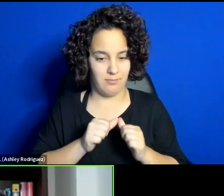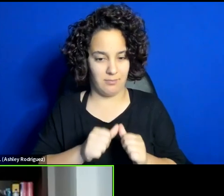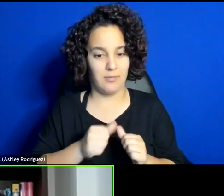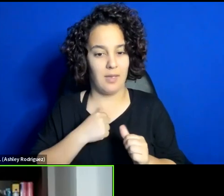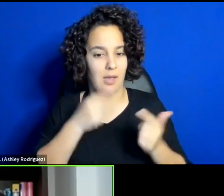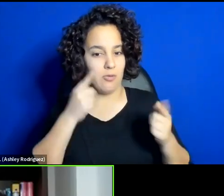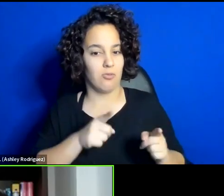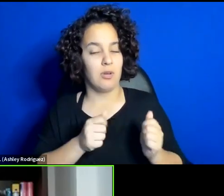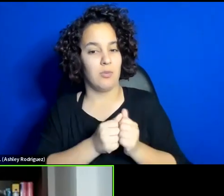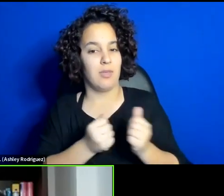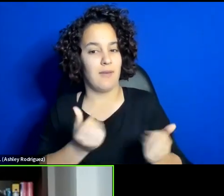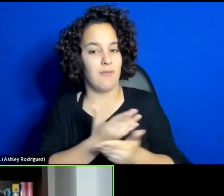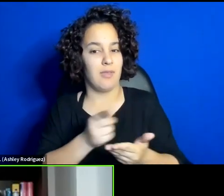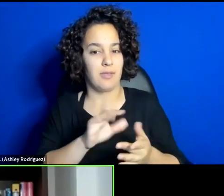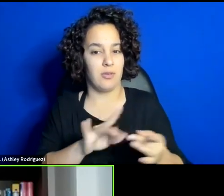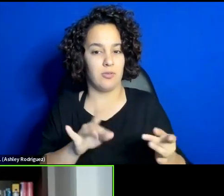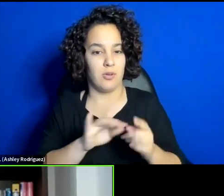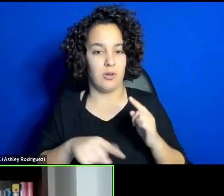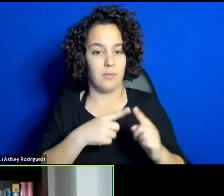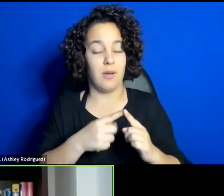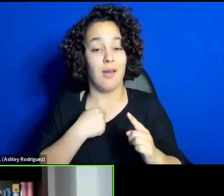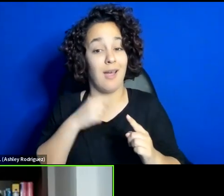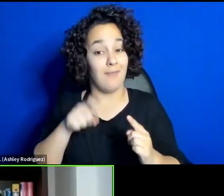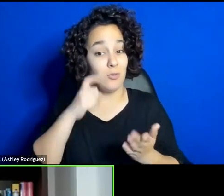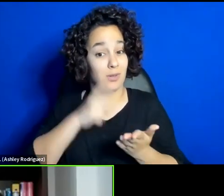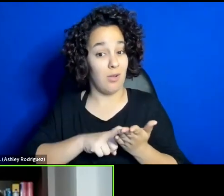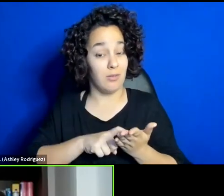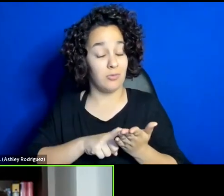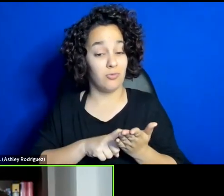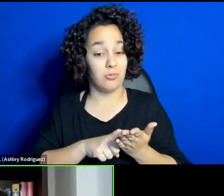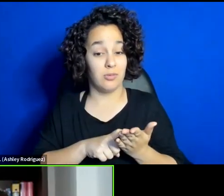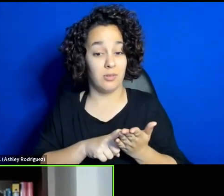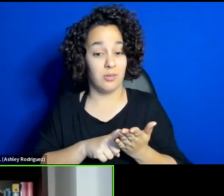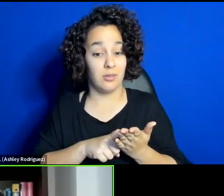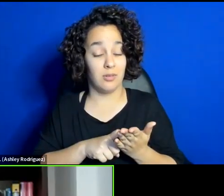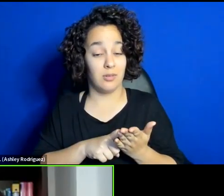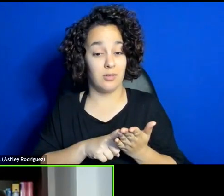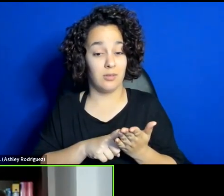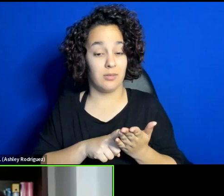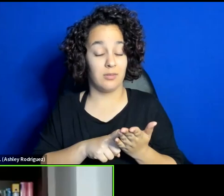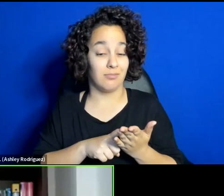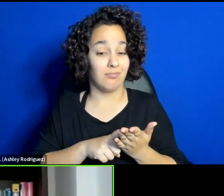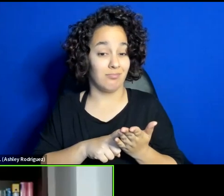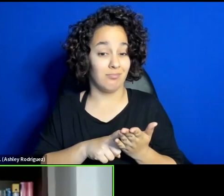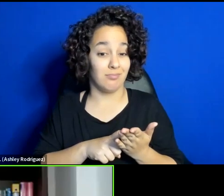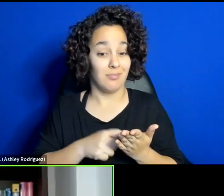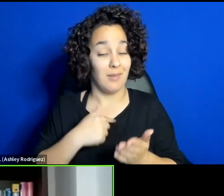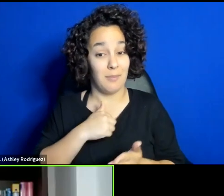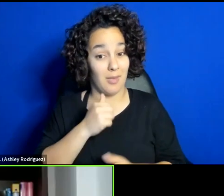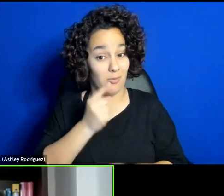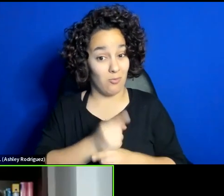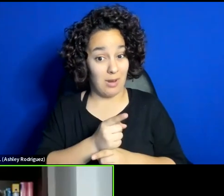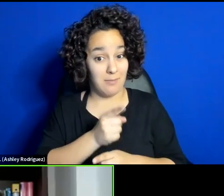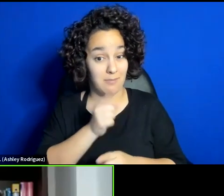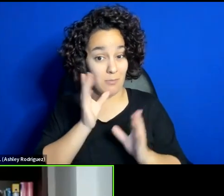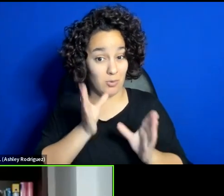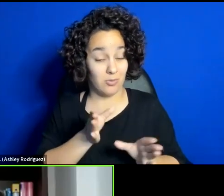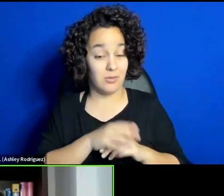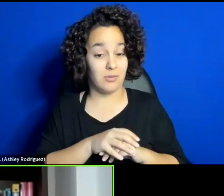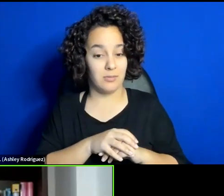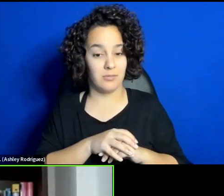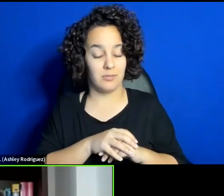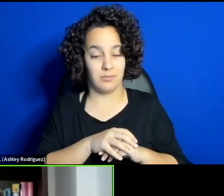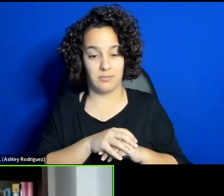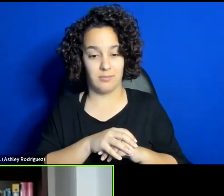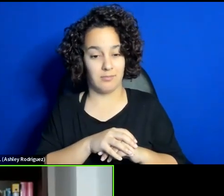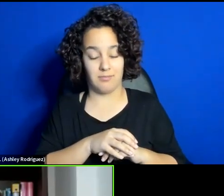were talking about. And I have to acknowledge that I'm, I'm probably not the right person, even though I'm right now in